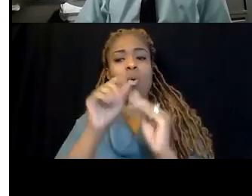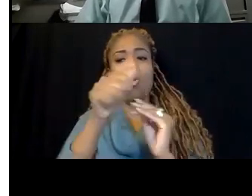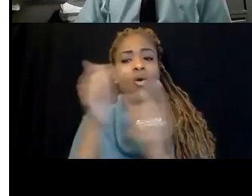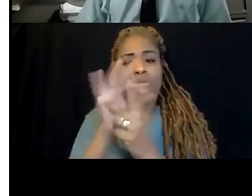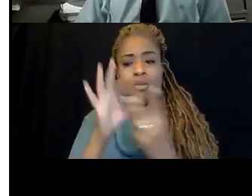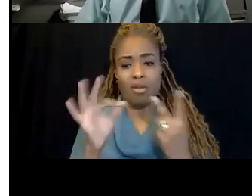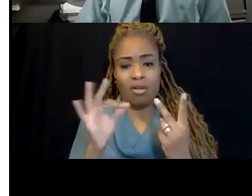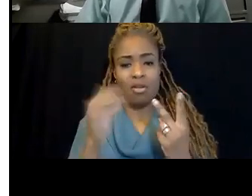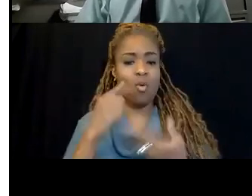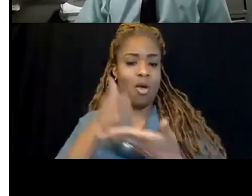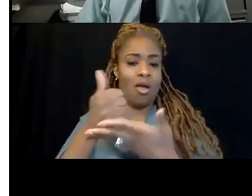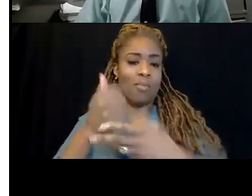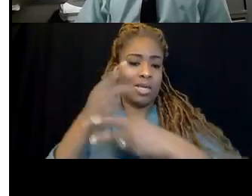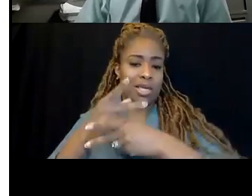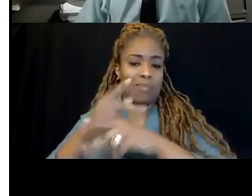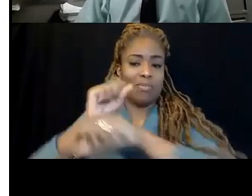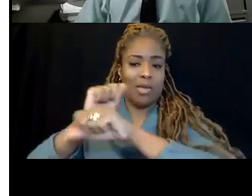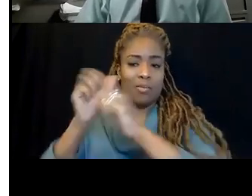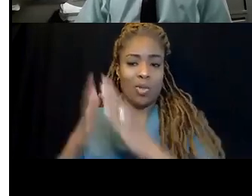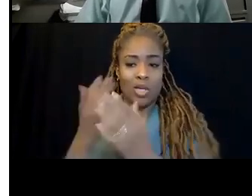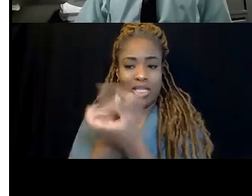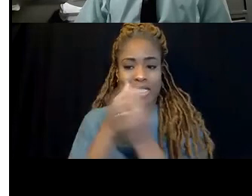to help keep that employee safe.